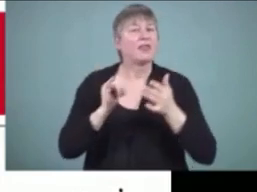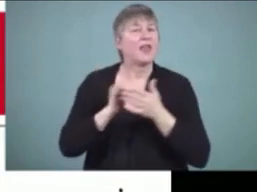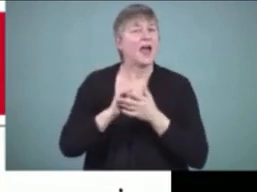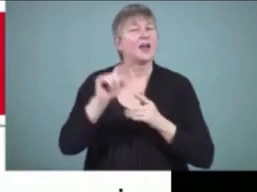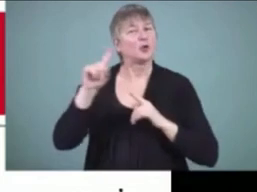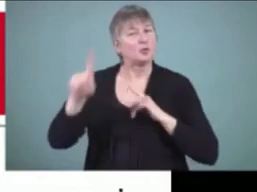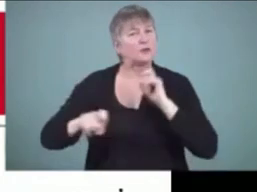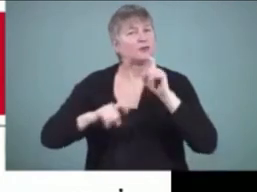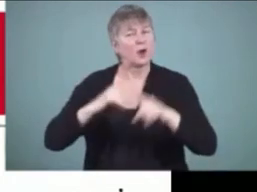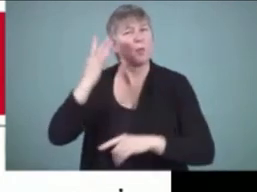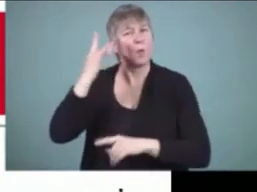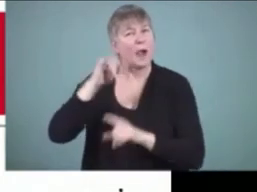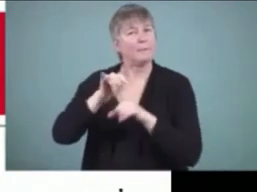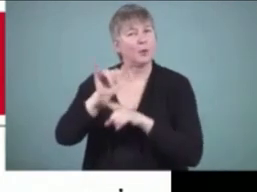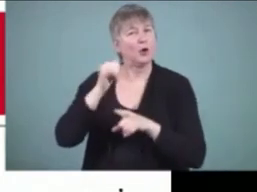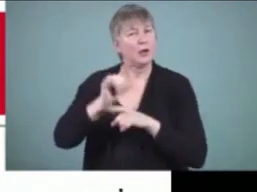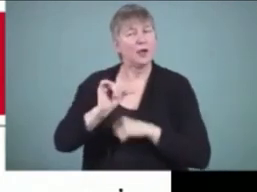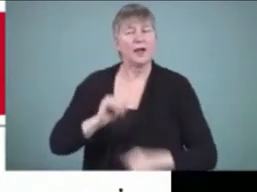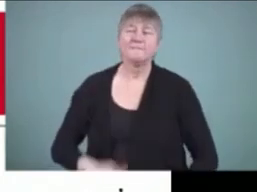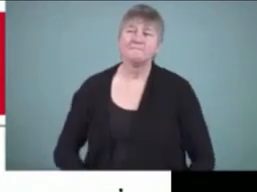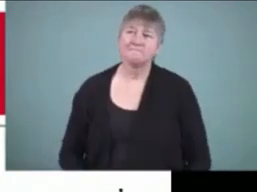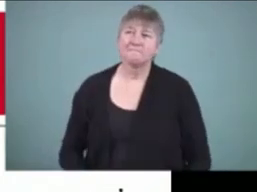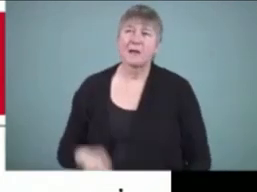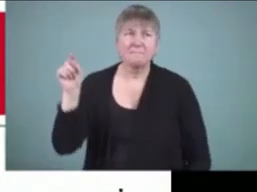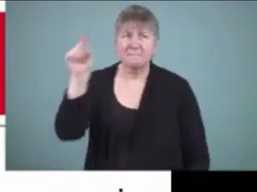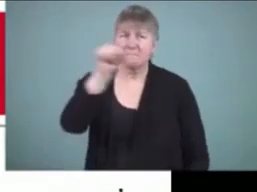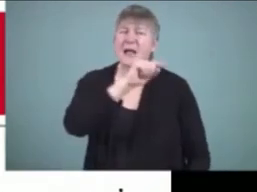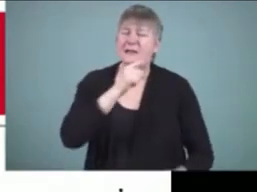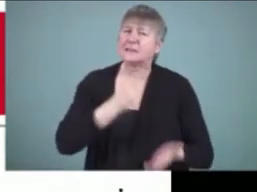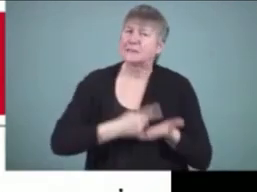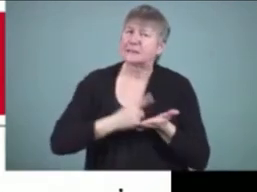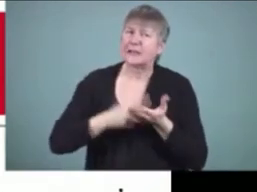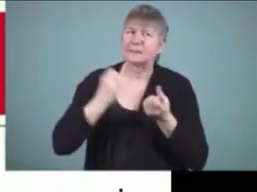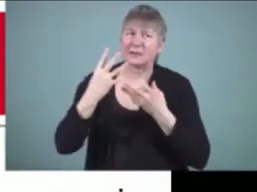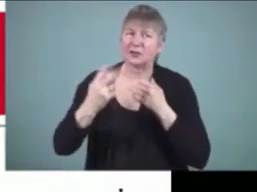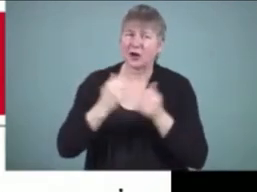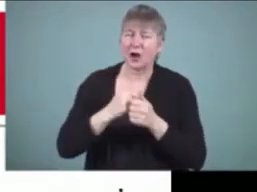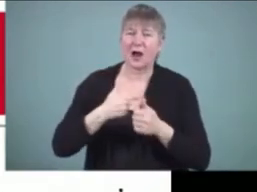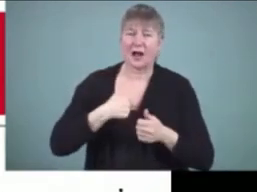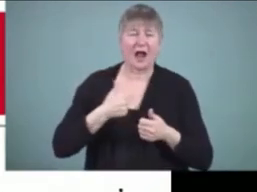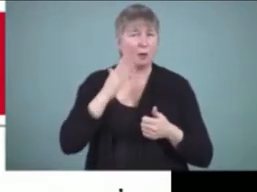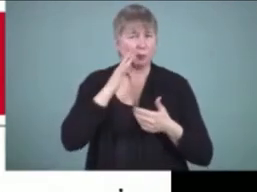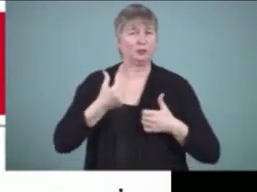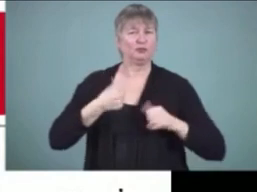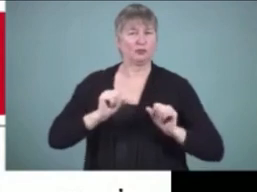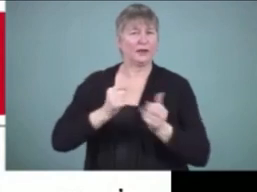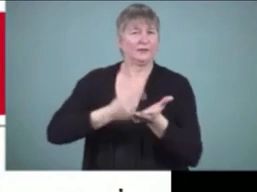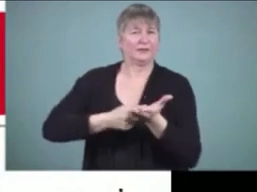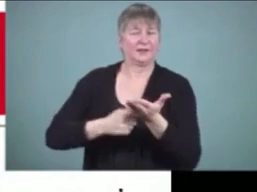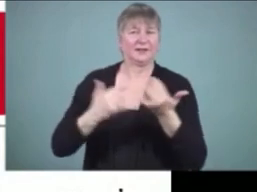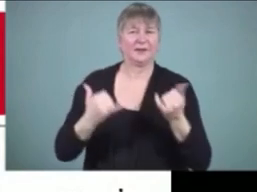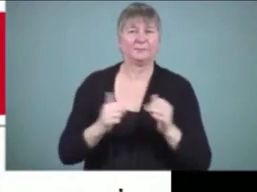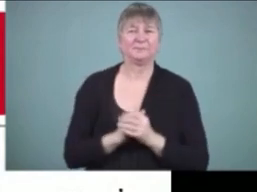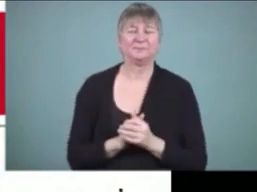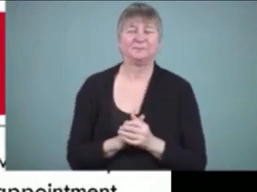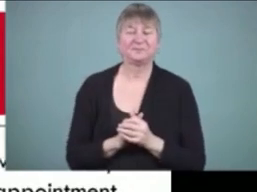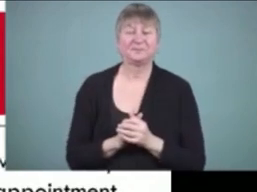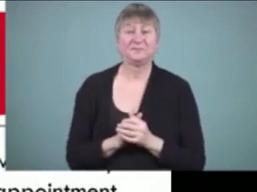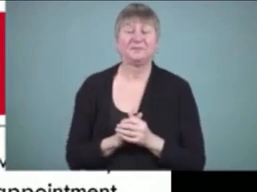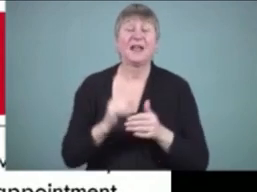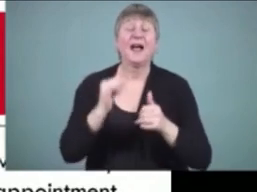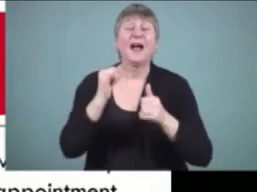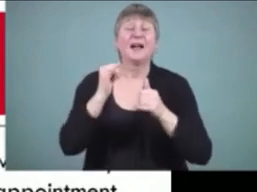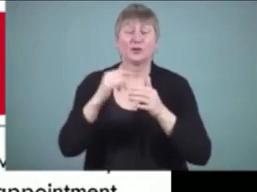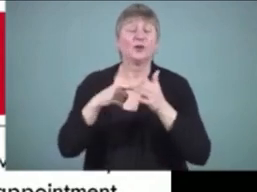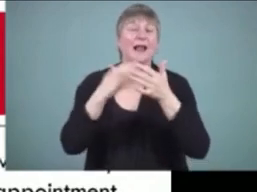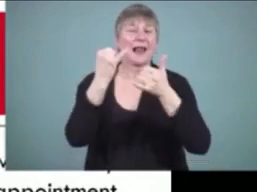for years. Well, now I'm going to give it a try. And the last slide of these examples is